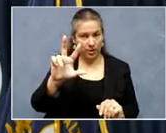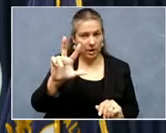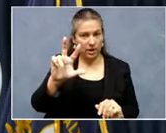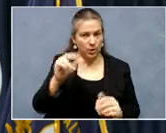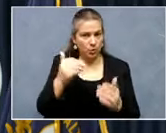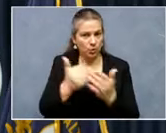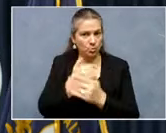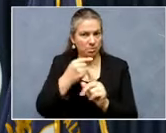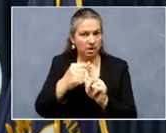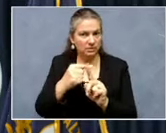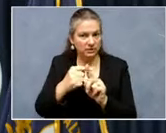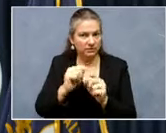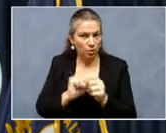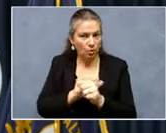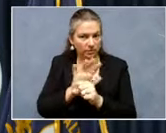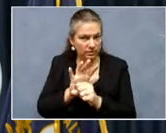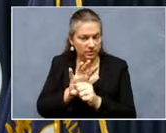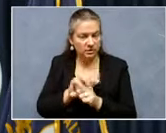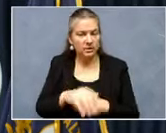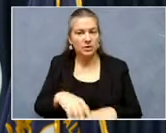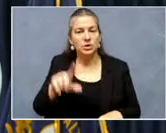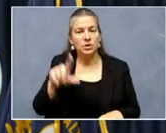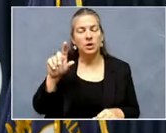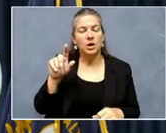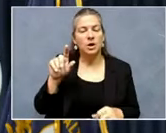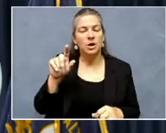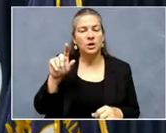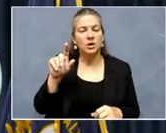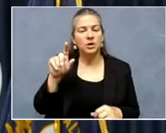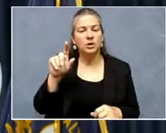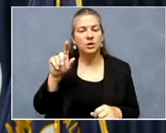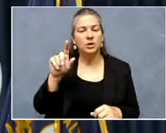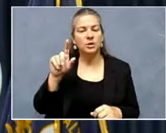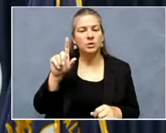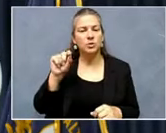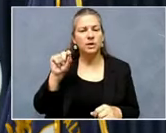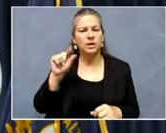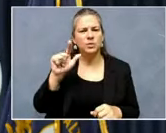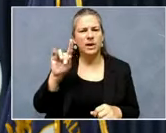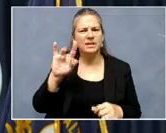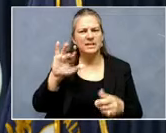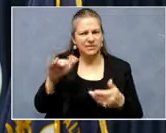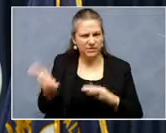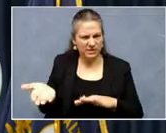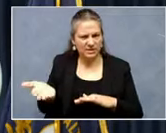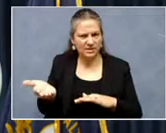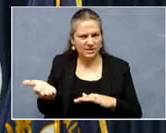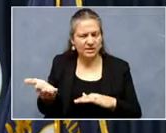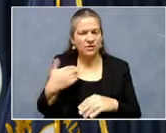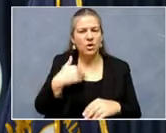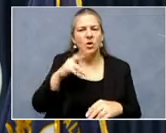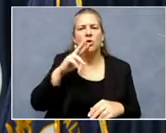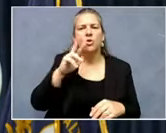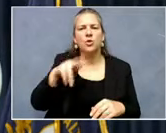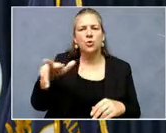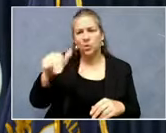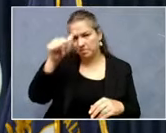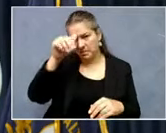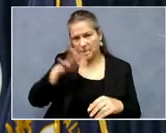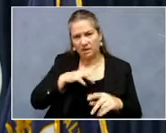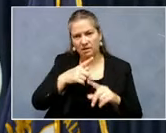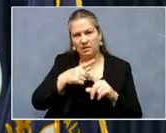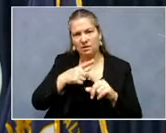deaths. They included a number of younger Kentuckians, 33-year-old man from Kenton County,